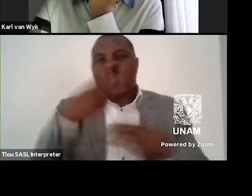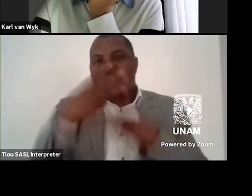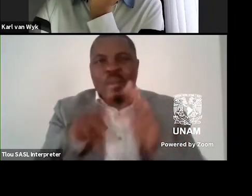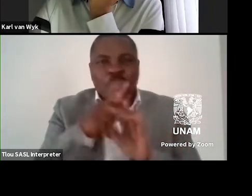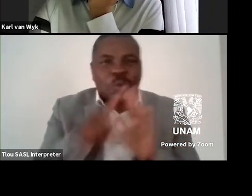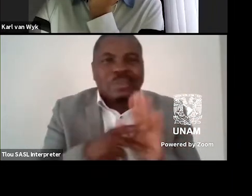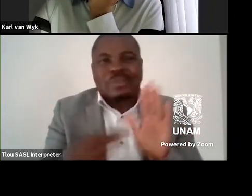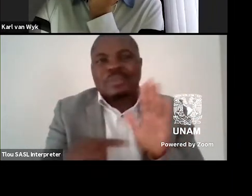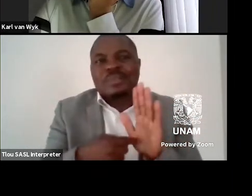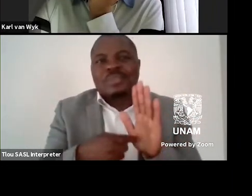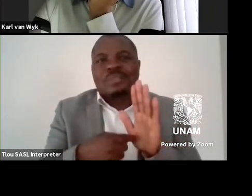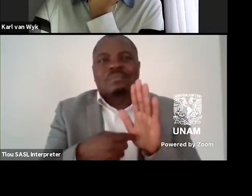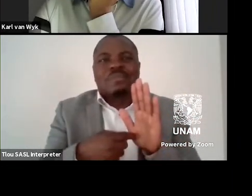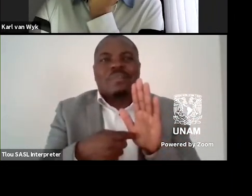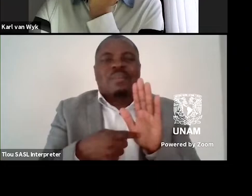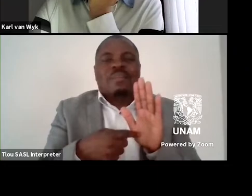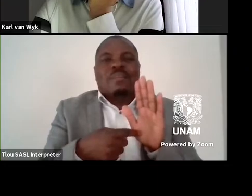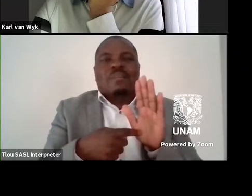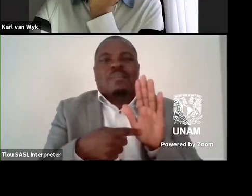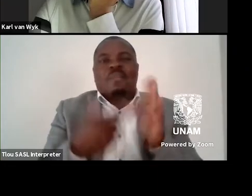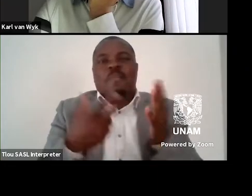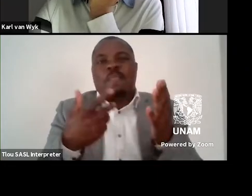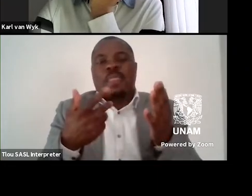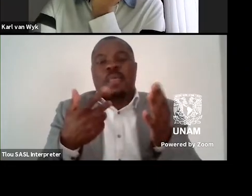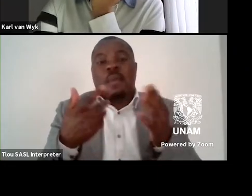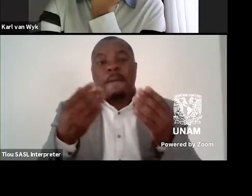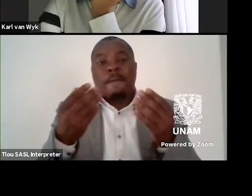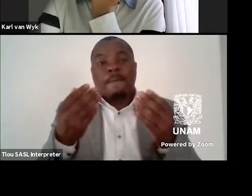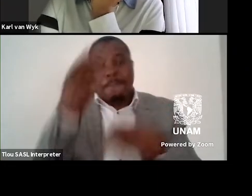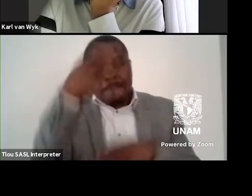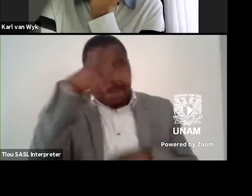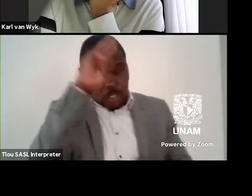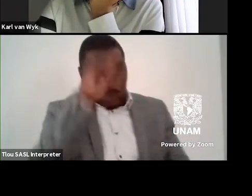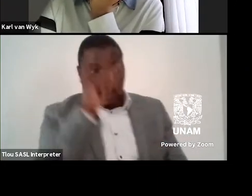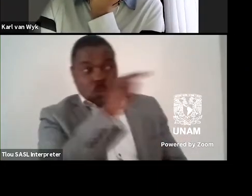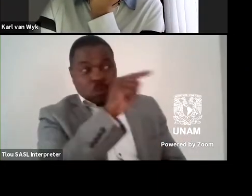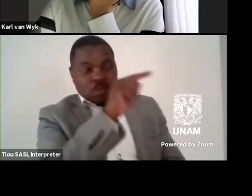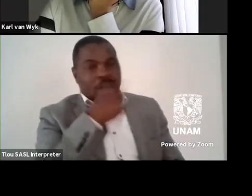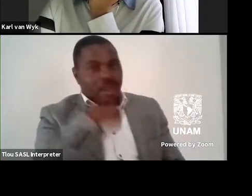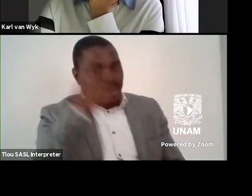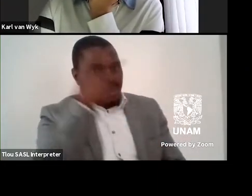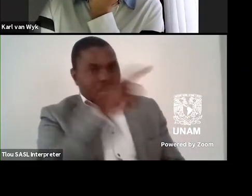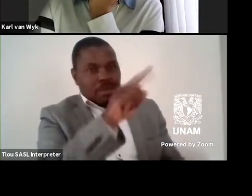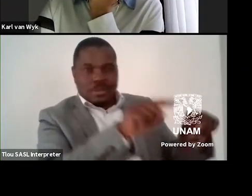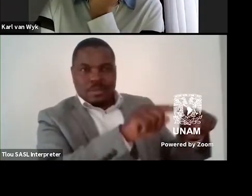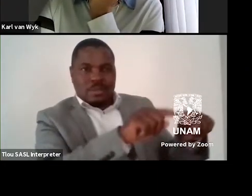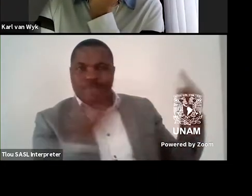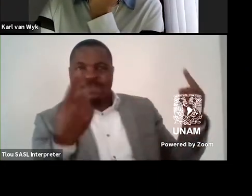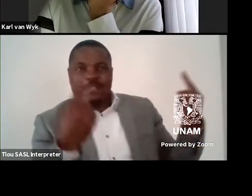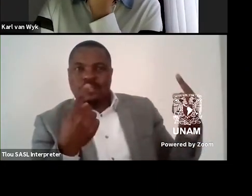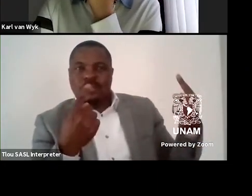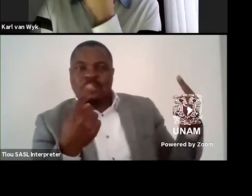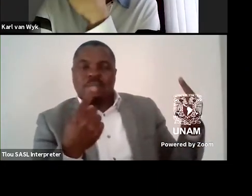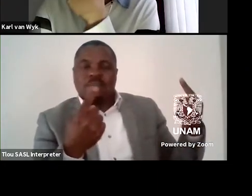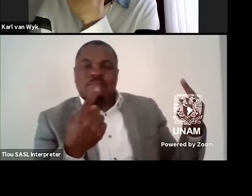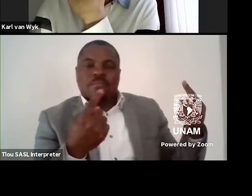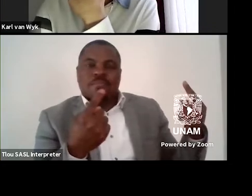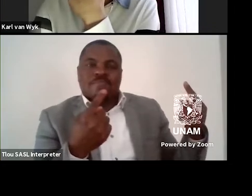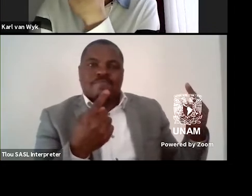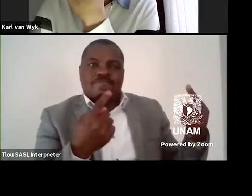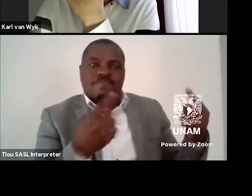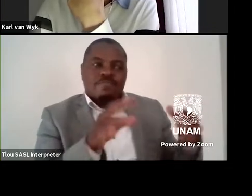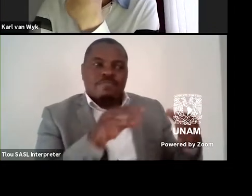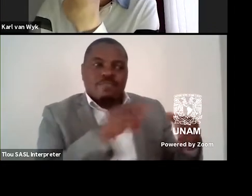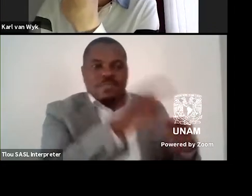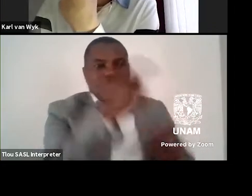In, in Mexico, I think it's, it's a very different kind of relationship,